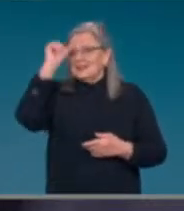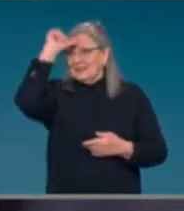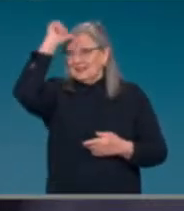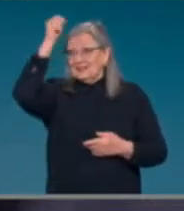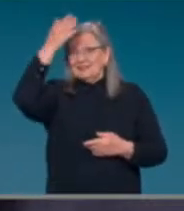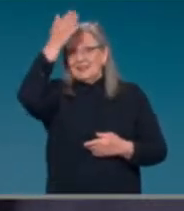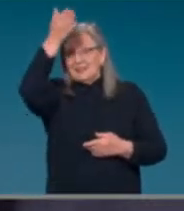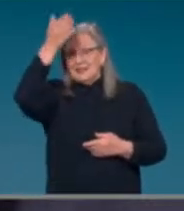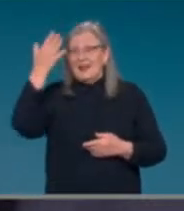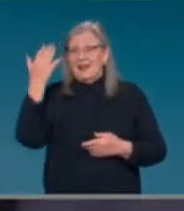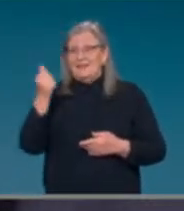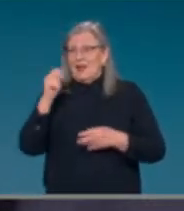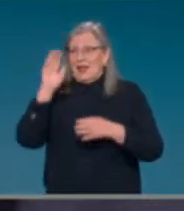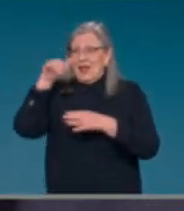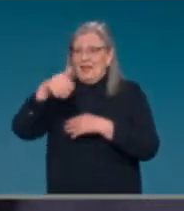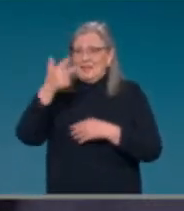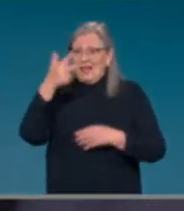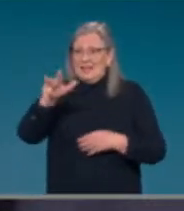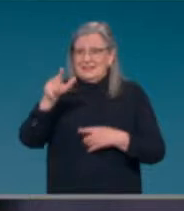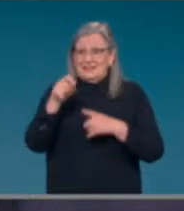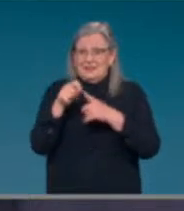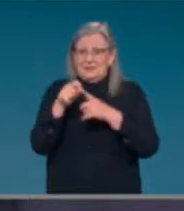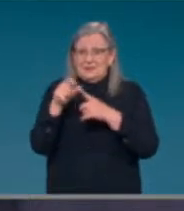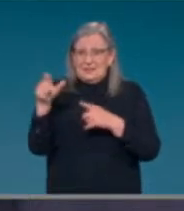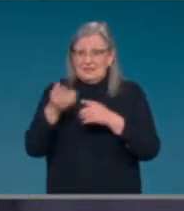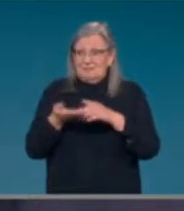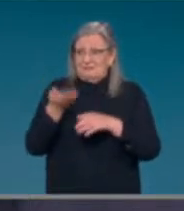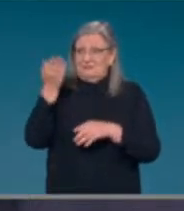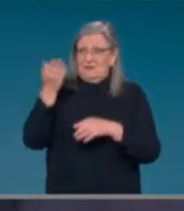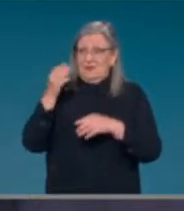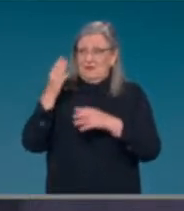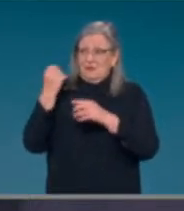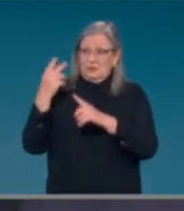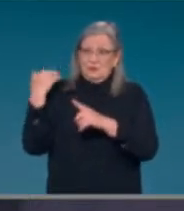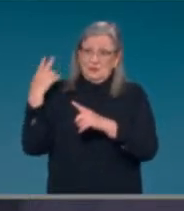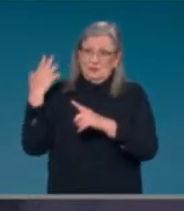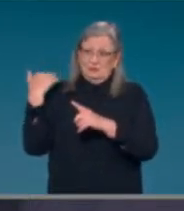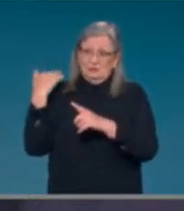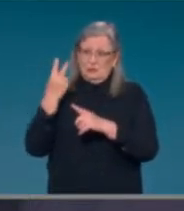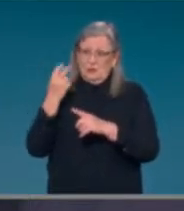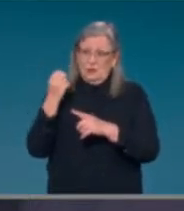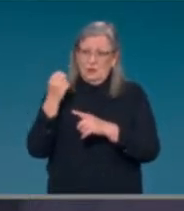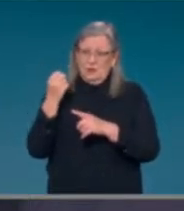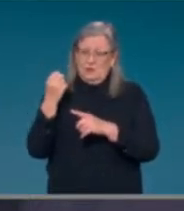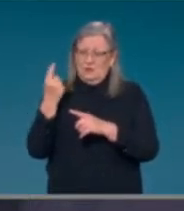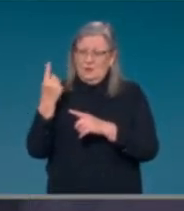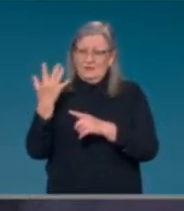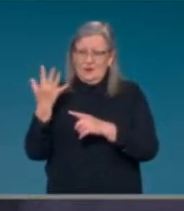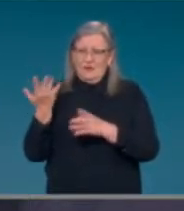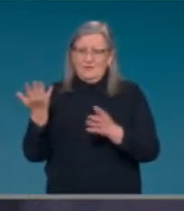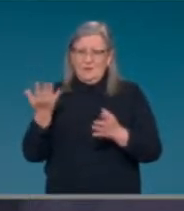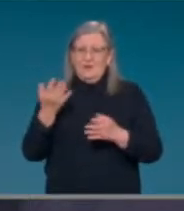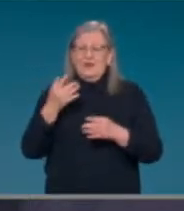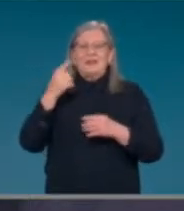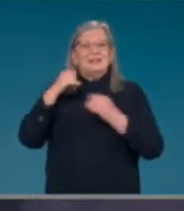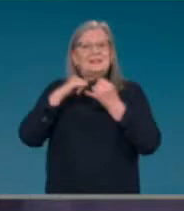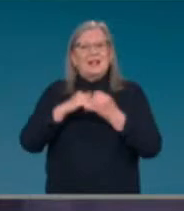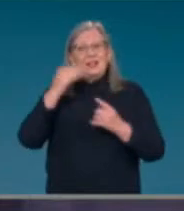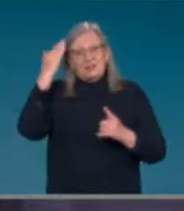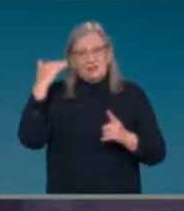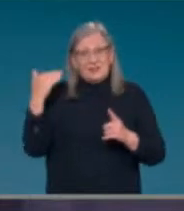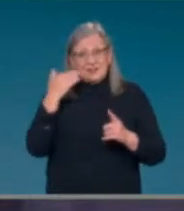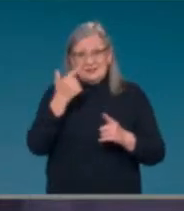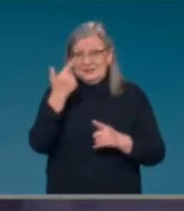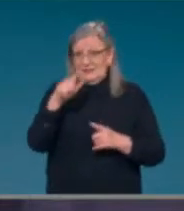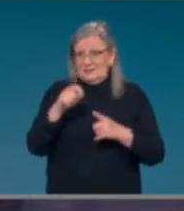2005, China over 70% increase, South Korea over 30, uh, increase, Canada is a minus